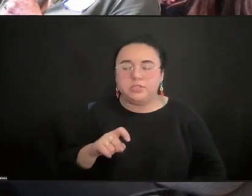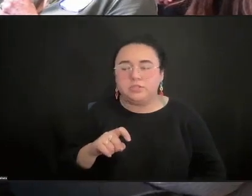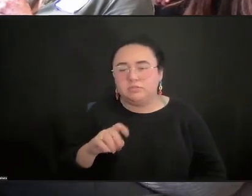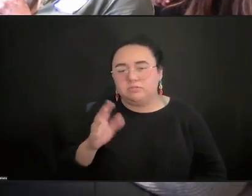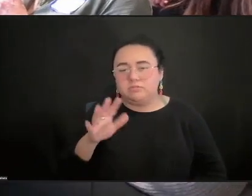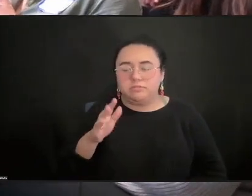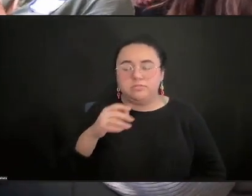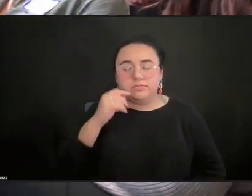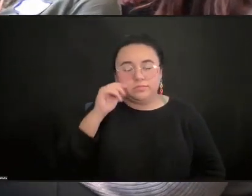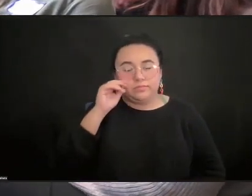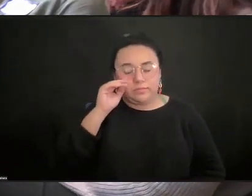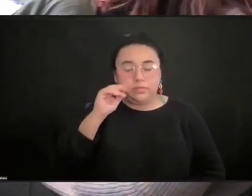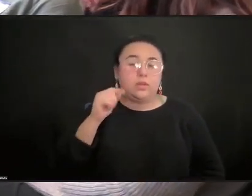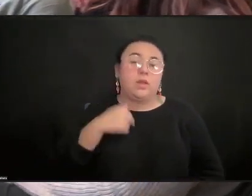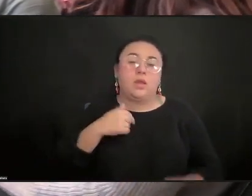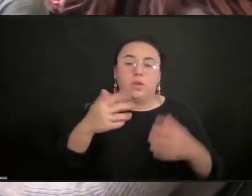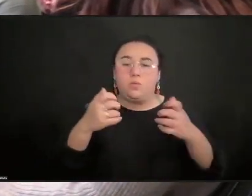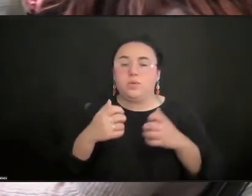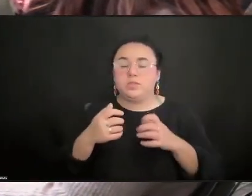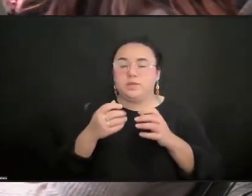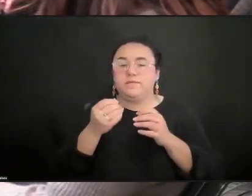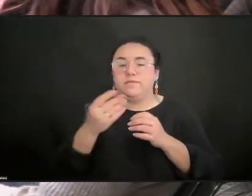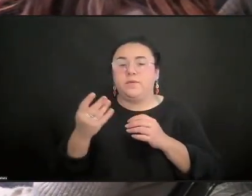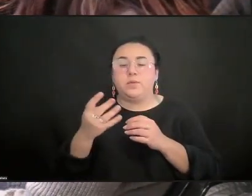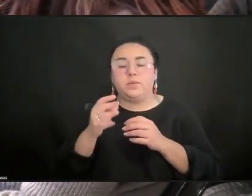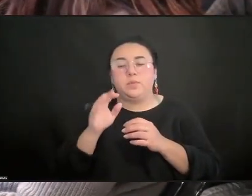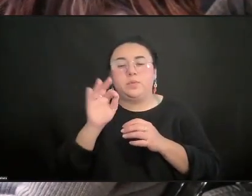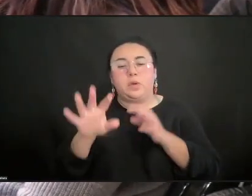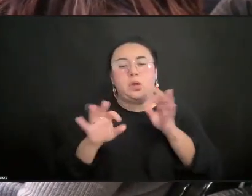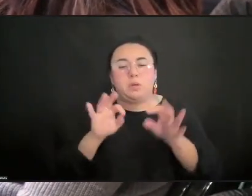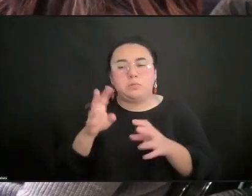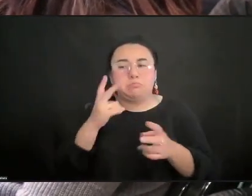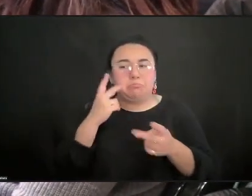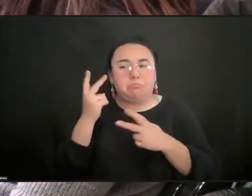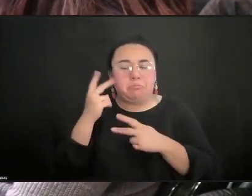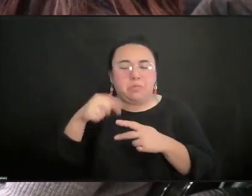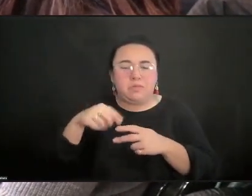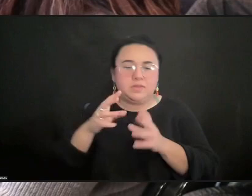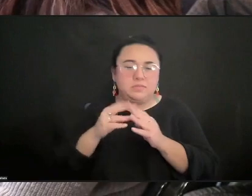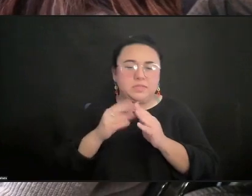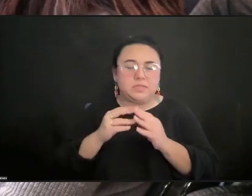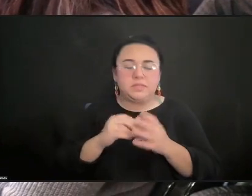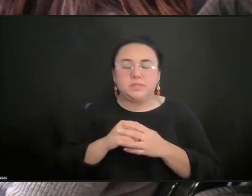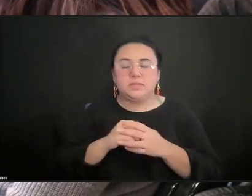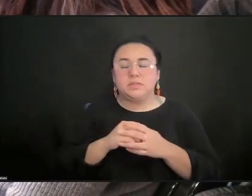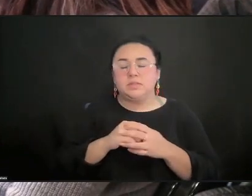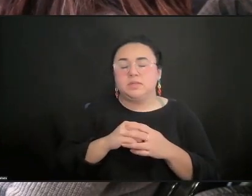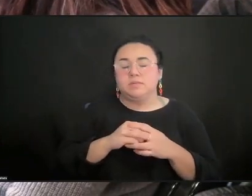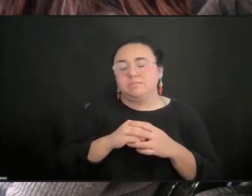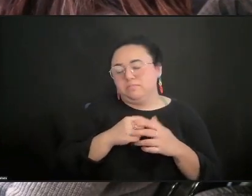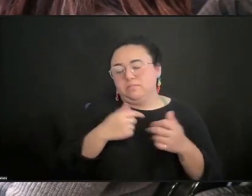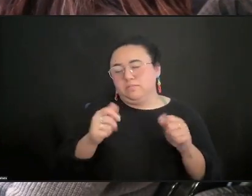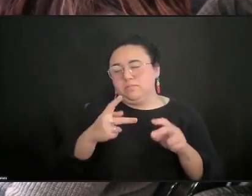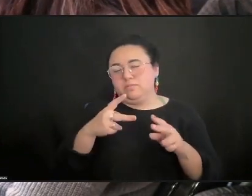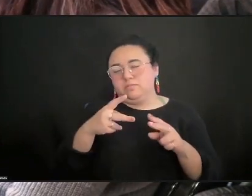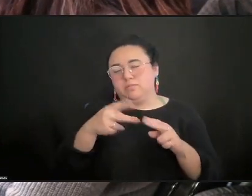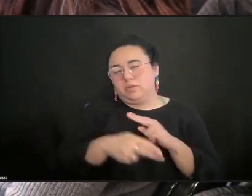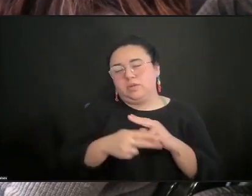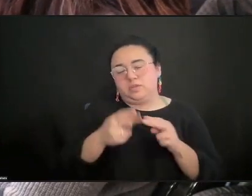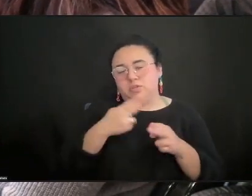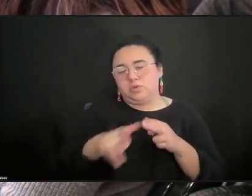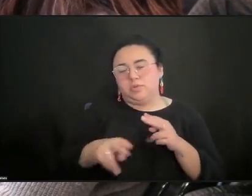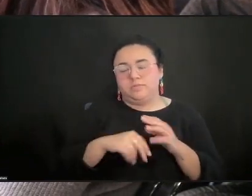I just want a few reflections, and I'll cut it short from what I was going to say. But I thought it was just, in terms of our international platforms,